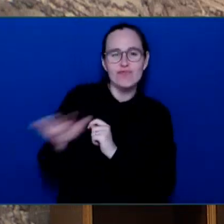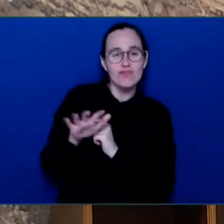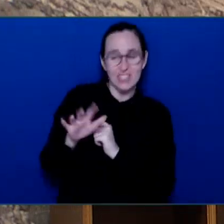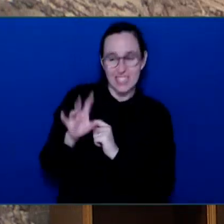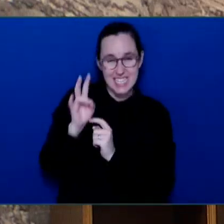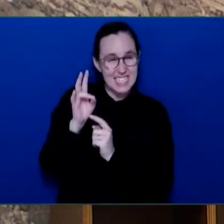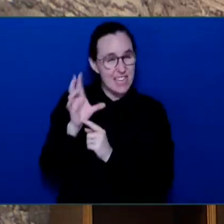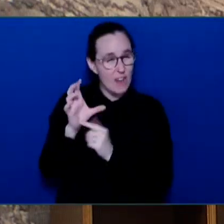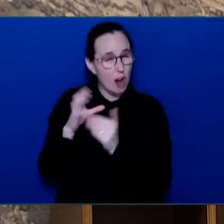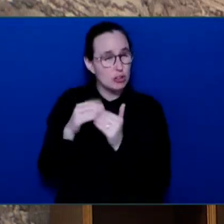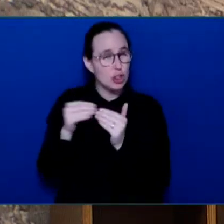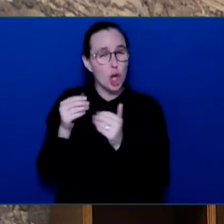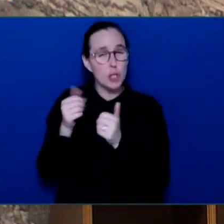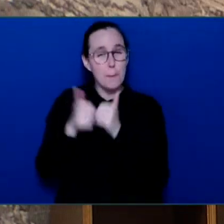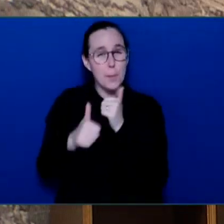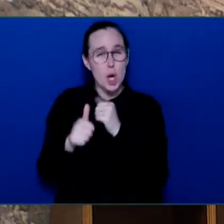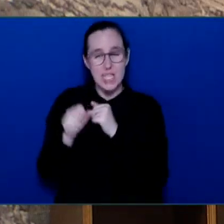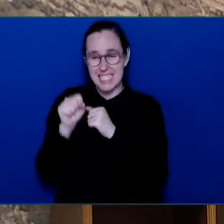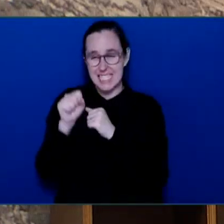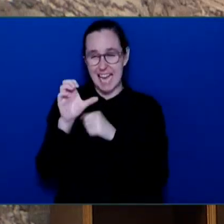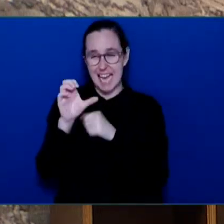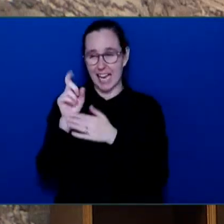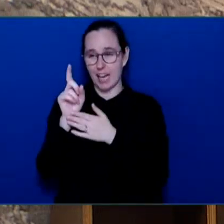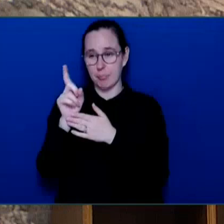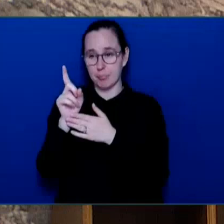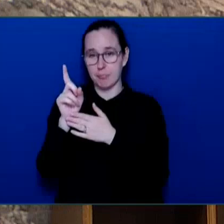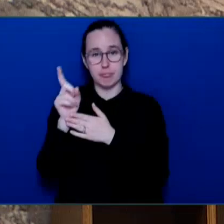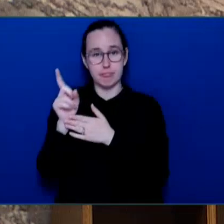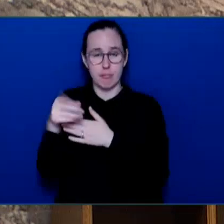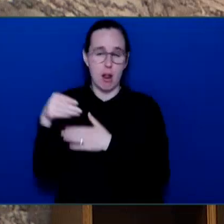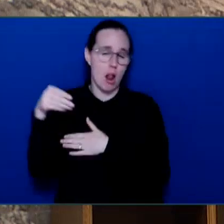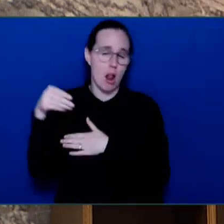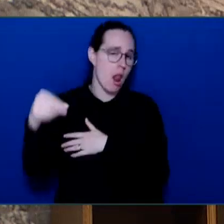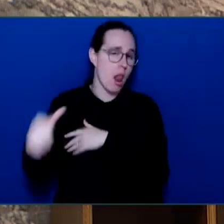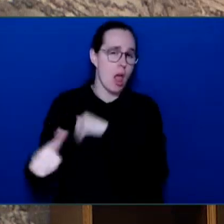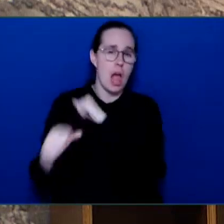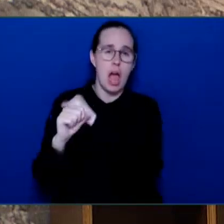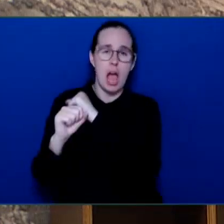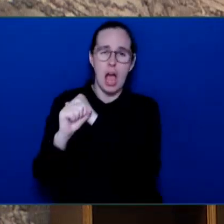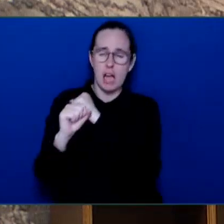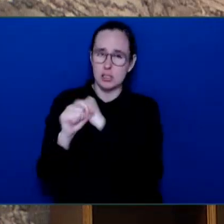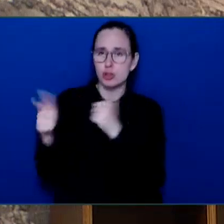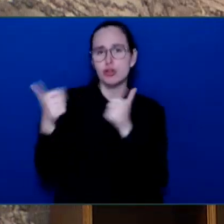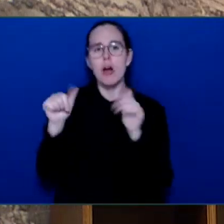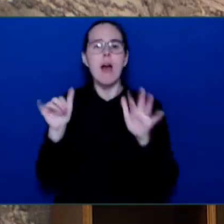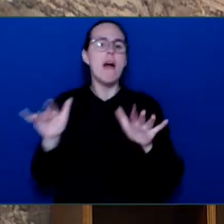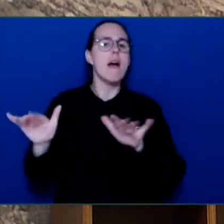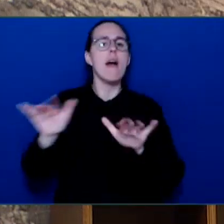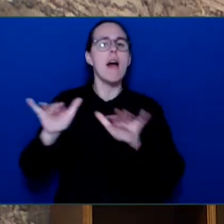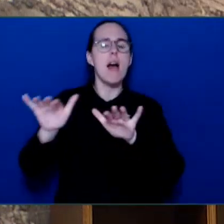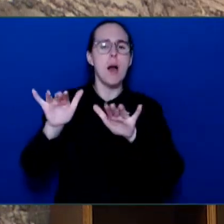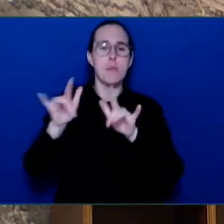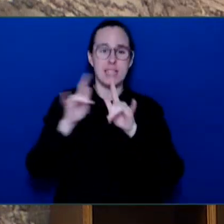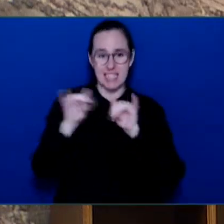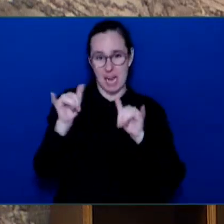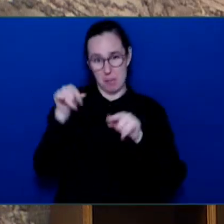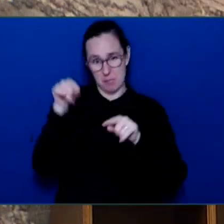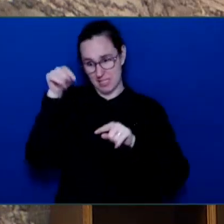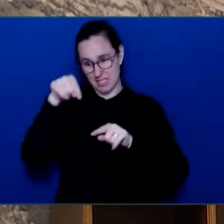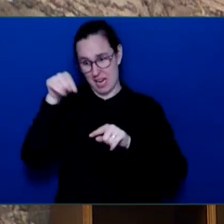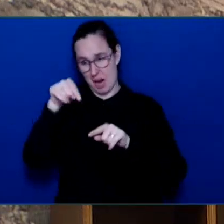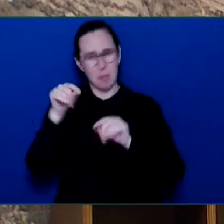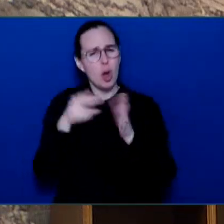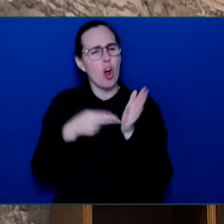scheme, all the while not being straight up with British Columbians about the massive negative impacts of cost-BC